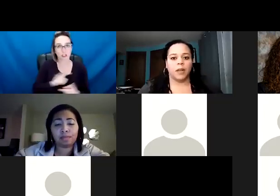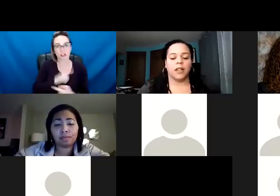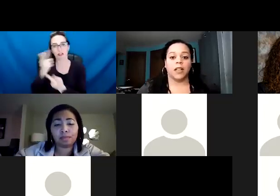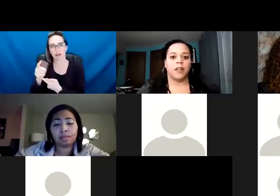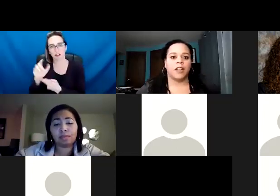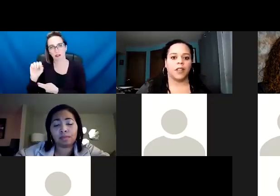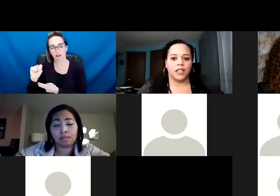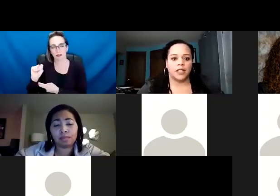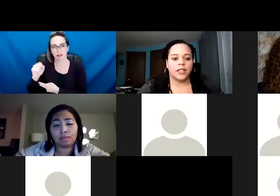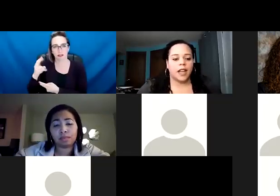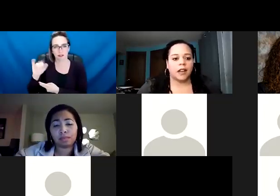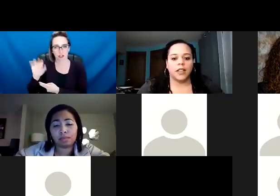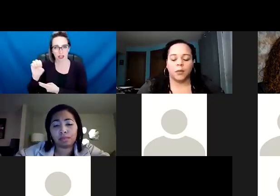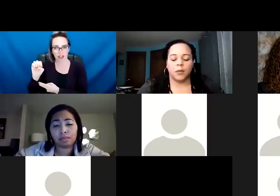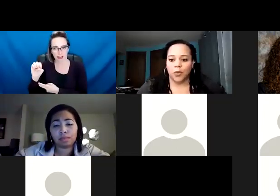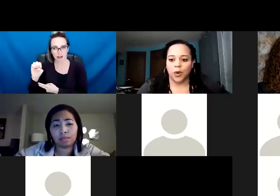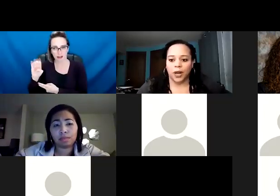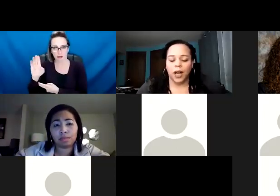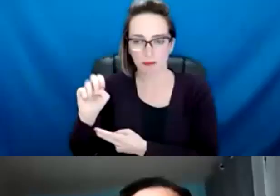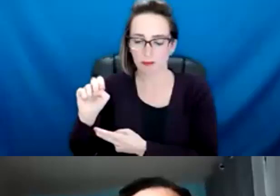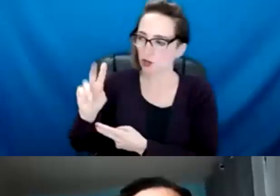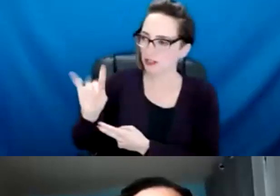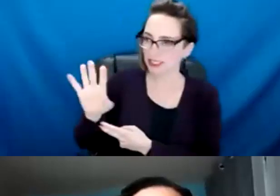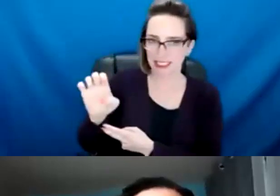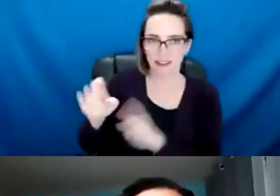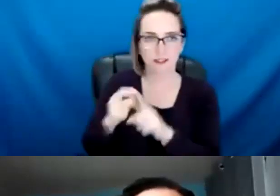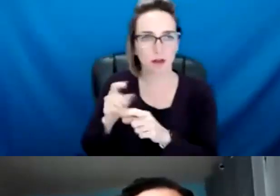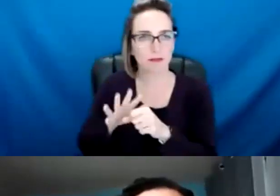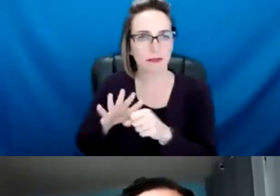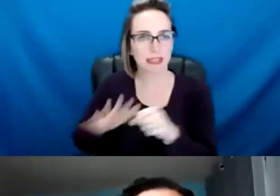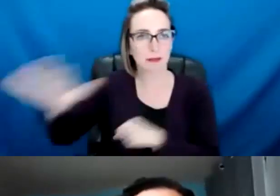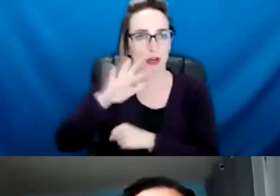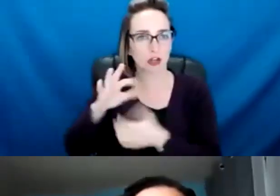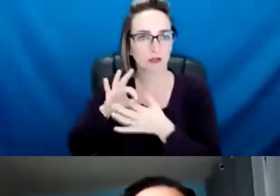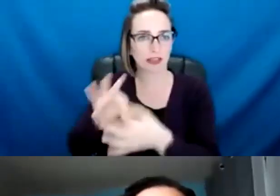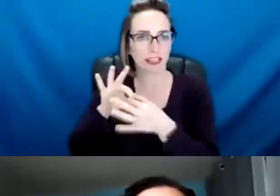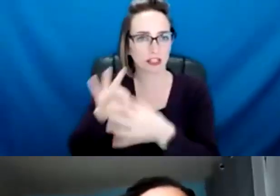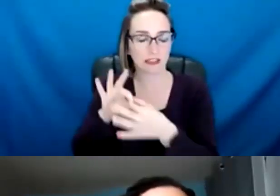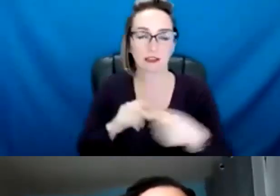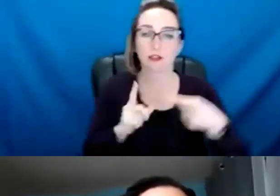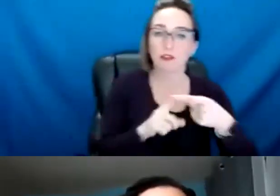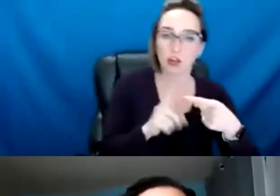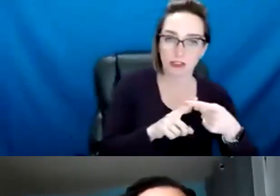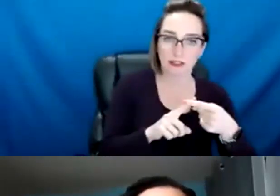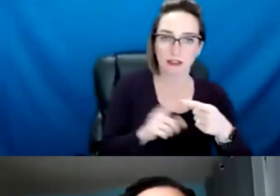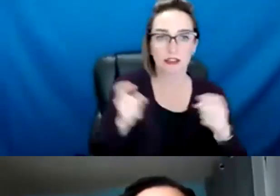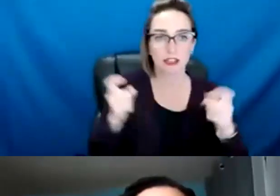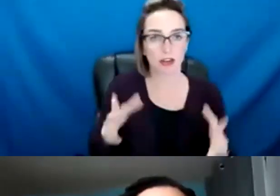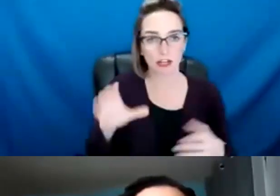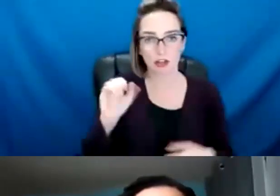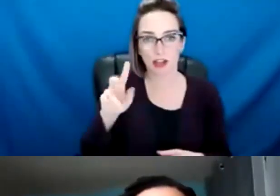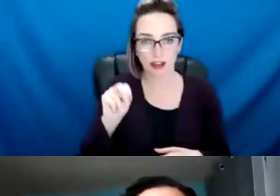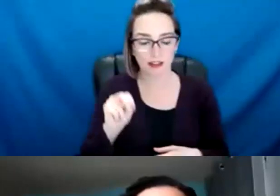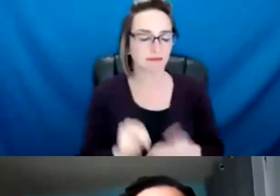from neighborhood and community relations to talk a little bit more, um, in depth on that. So director cotton. Thank you, Jen.